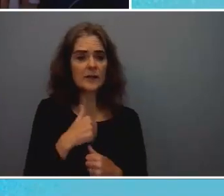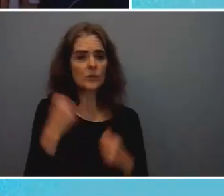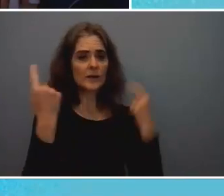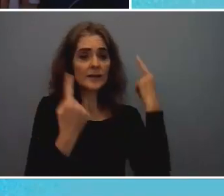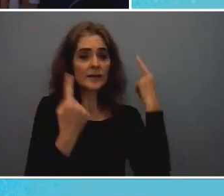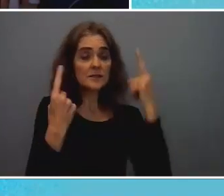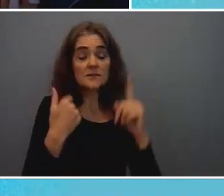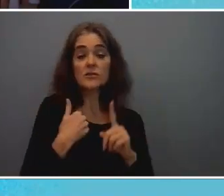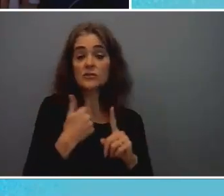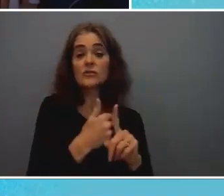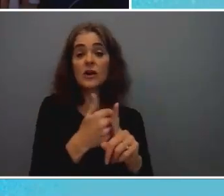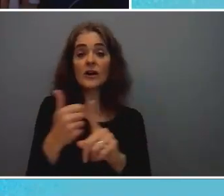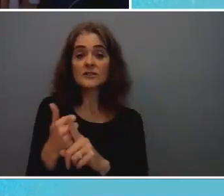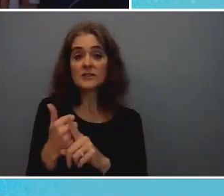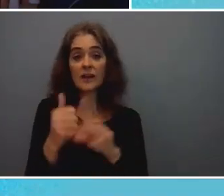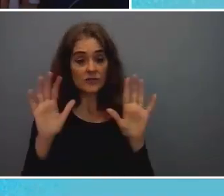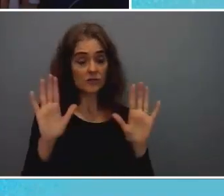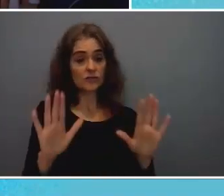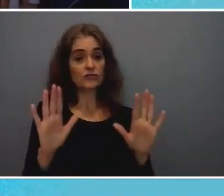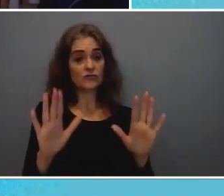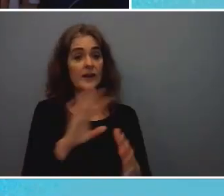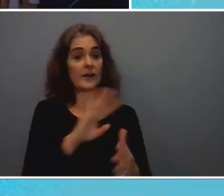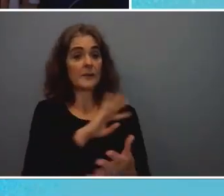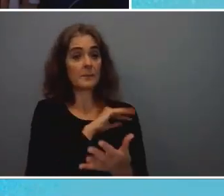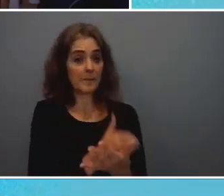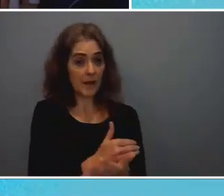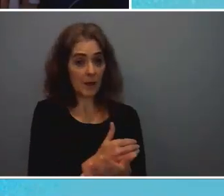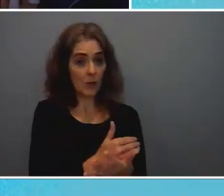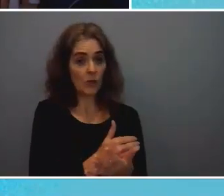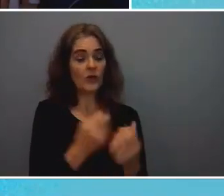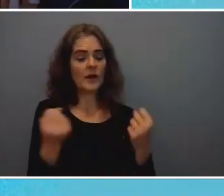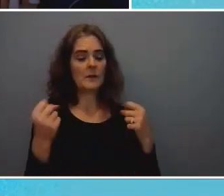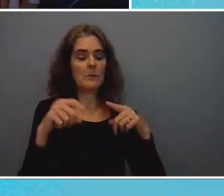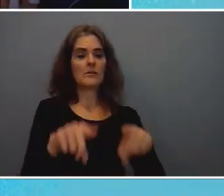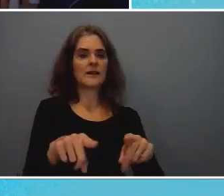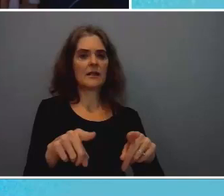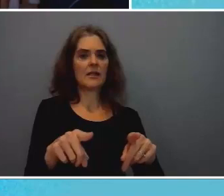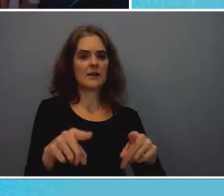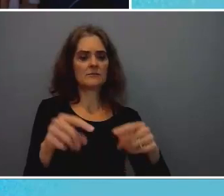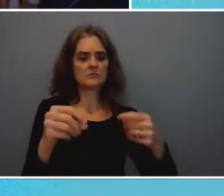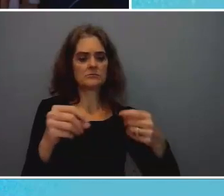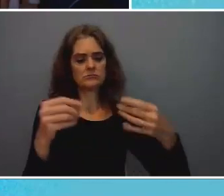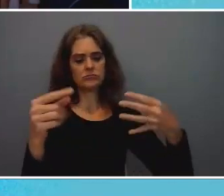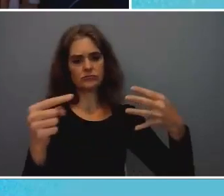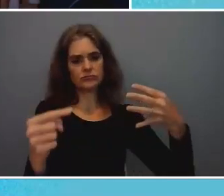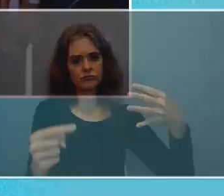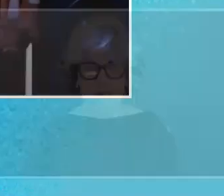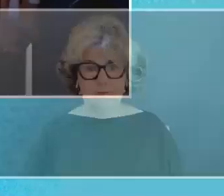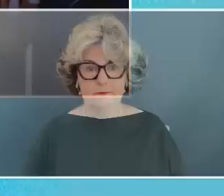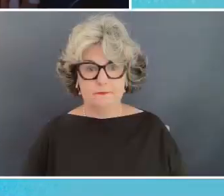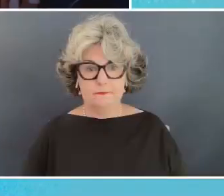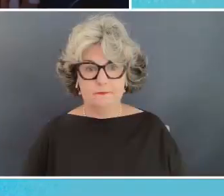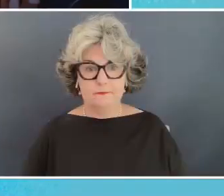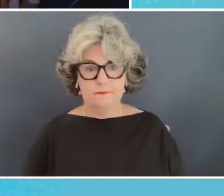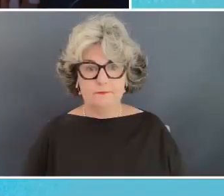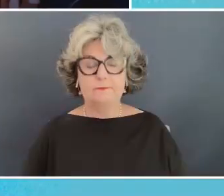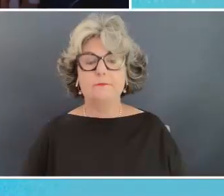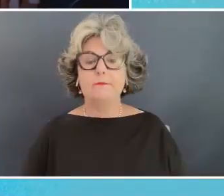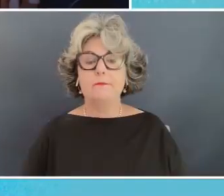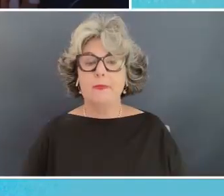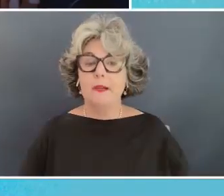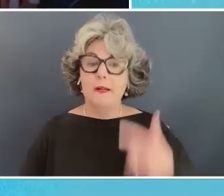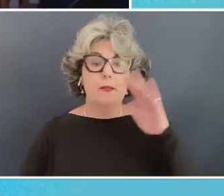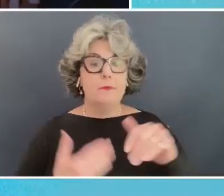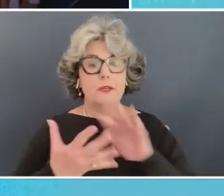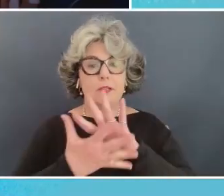as a great power in a multi-aligned world and that's very important because all